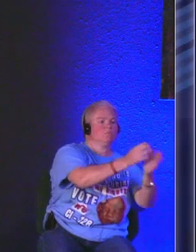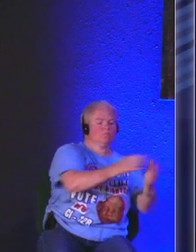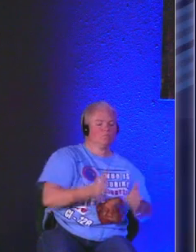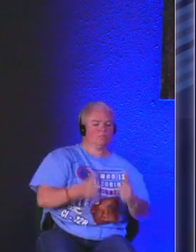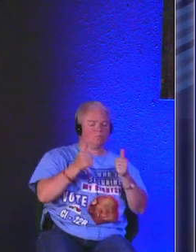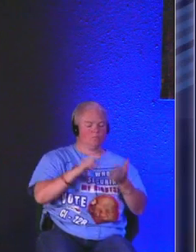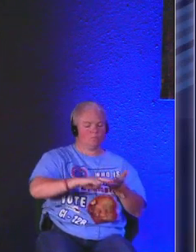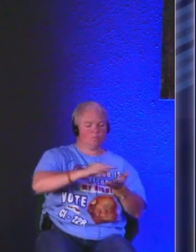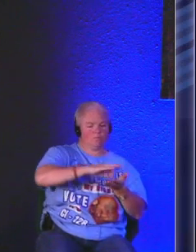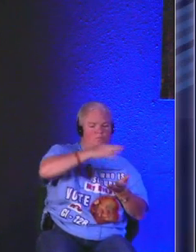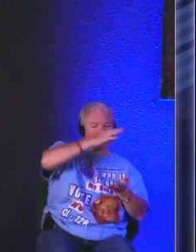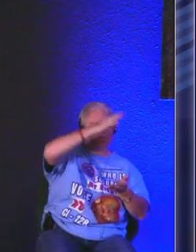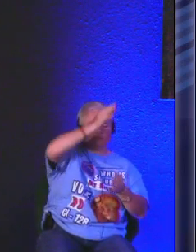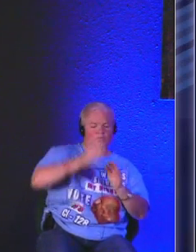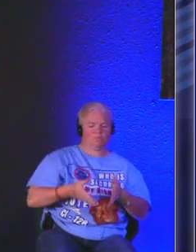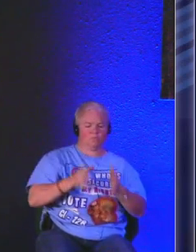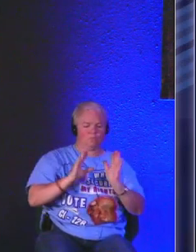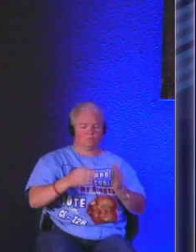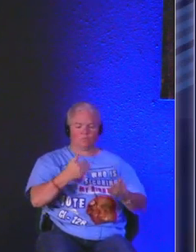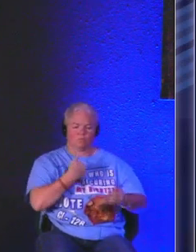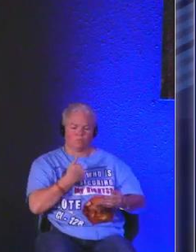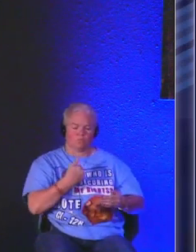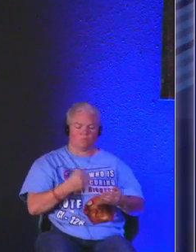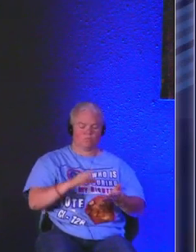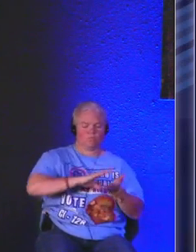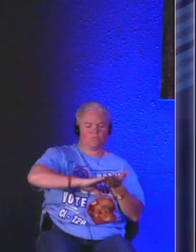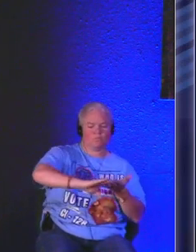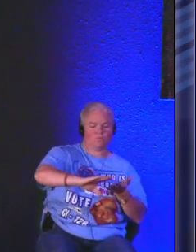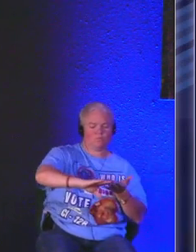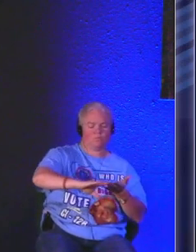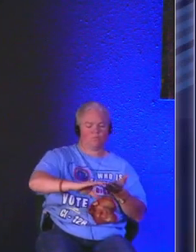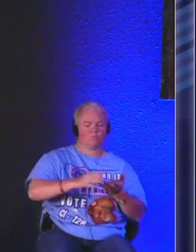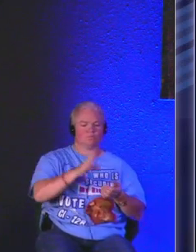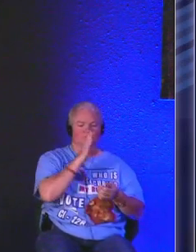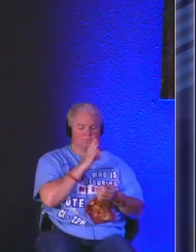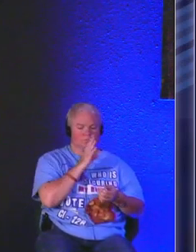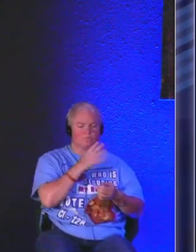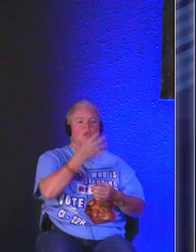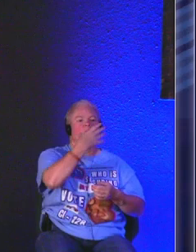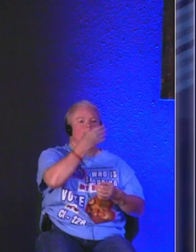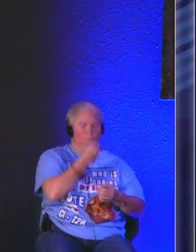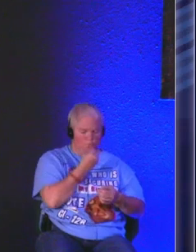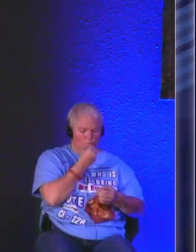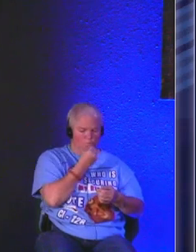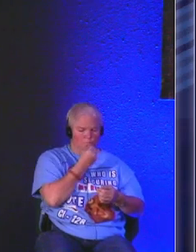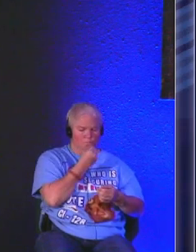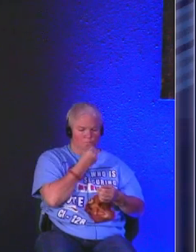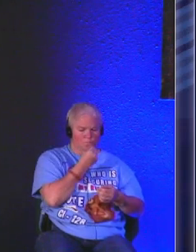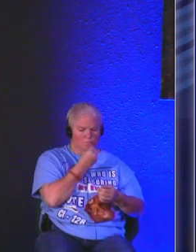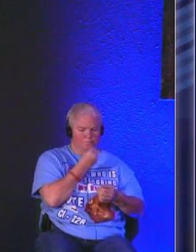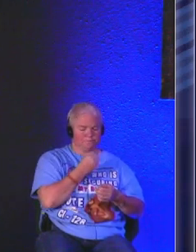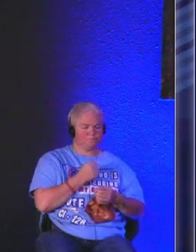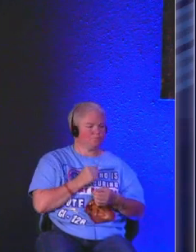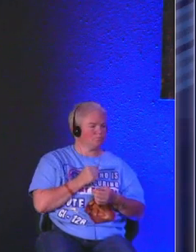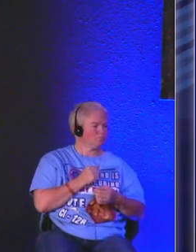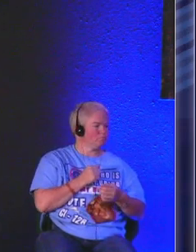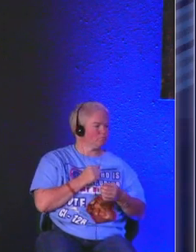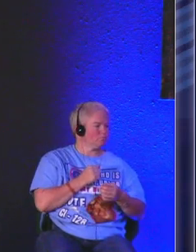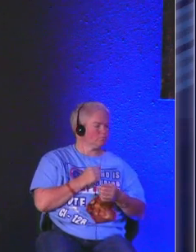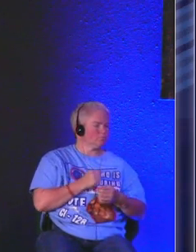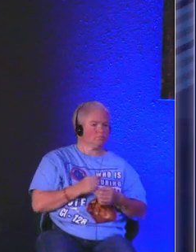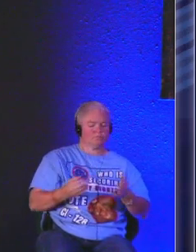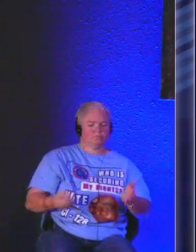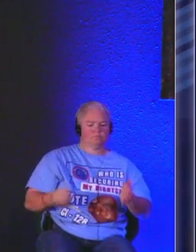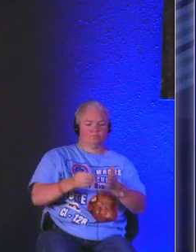lives Holy Spirit allow me to hear you clearly and to speak what you would have for me to speak shut my mouth with everything else